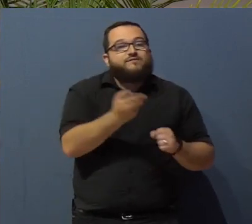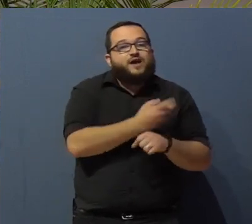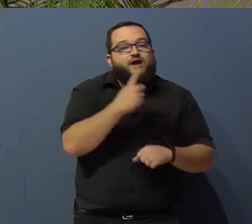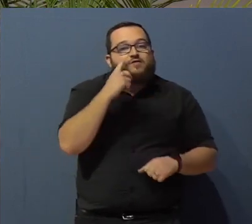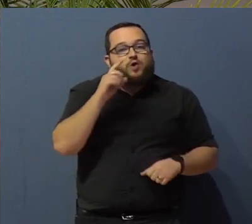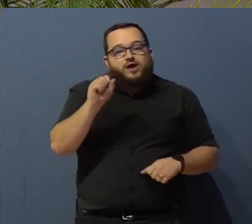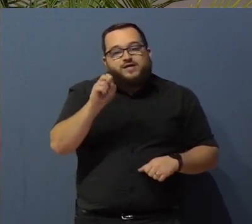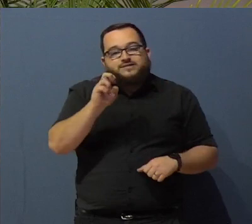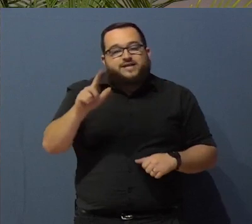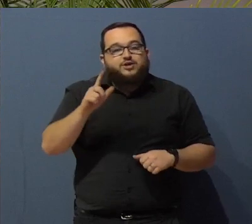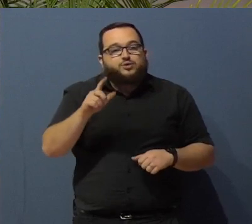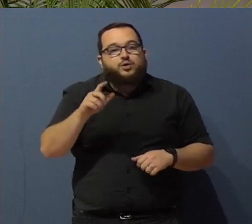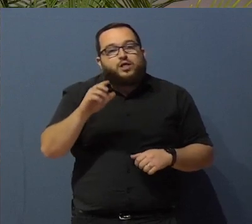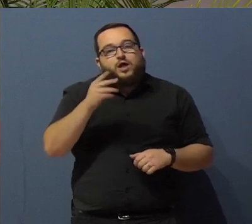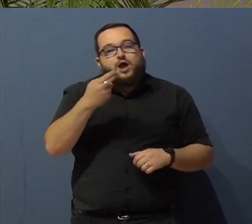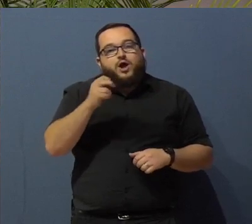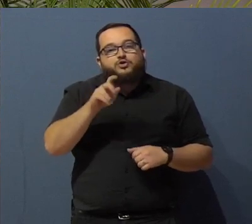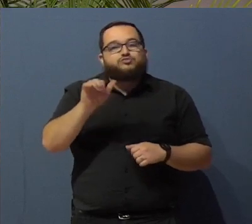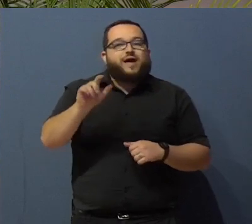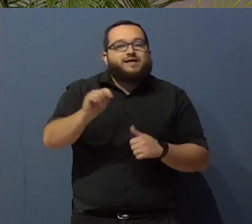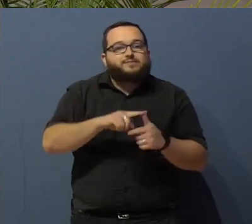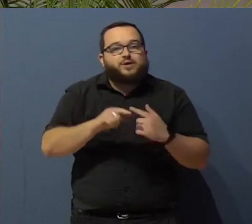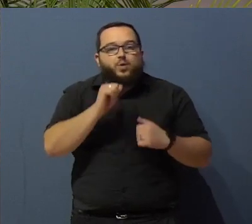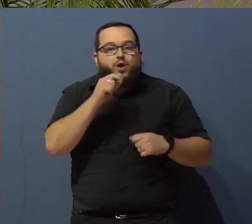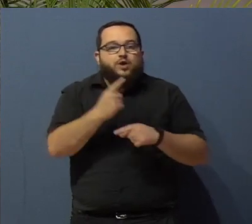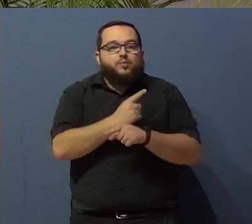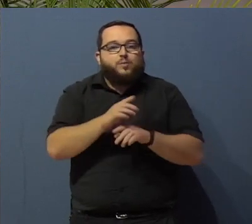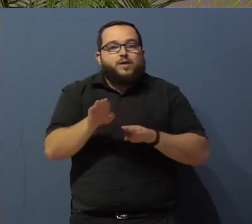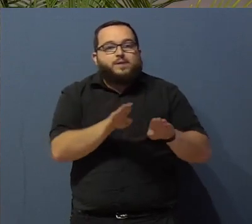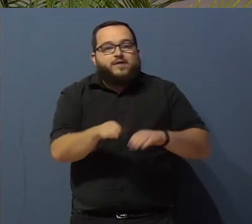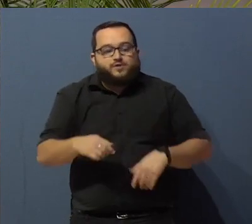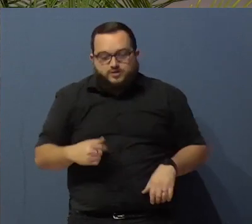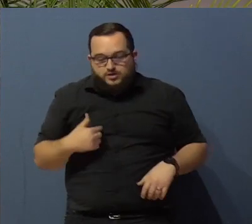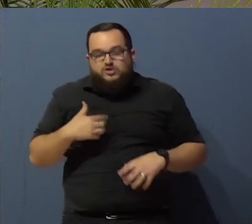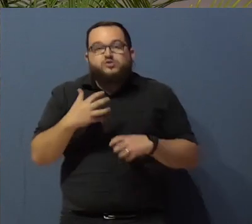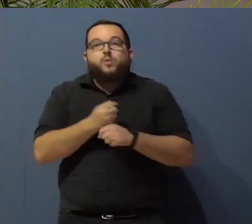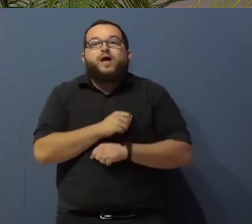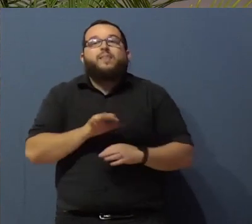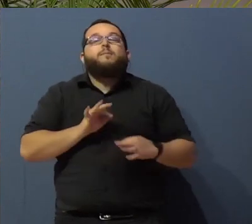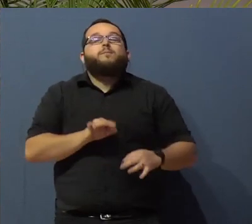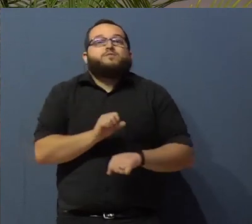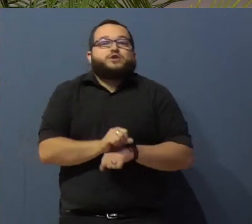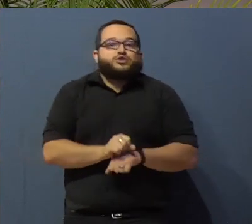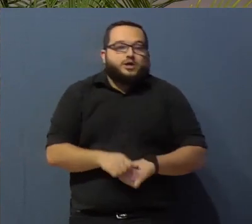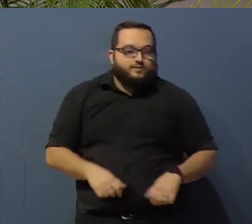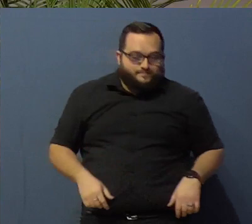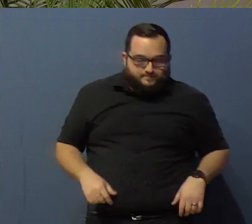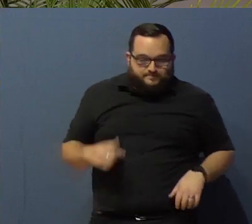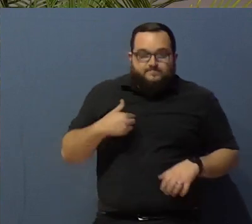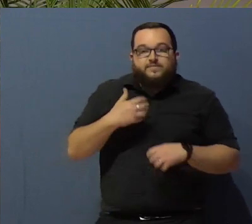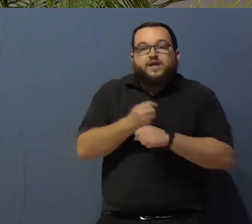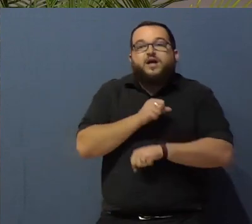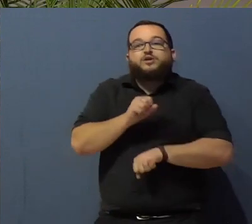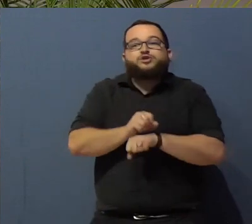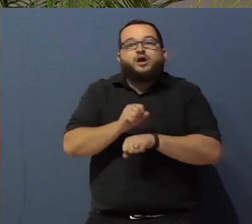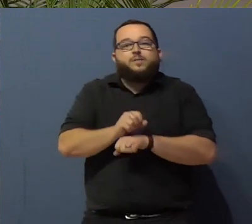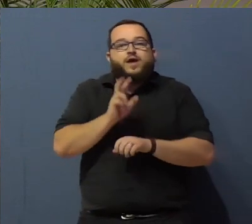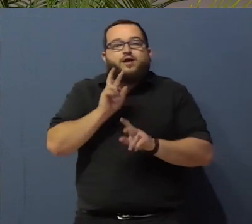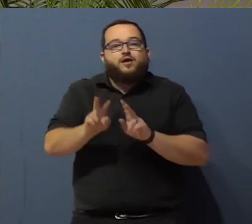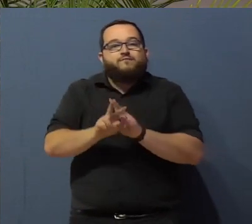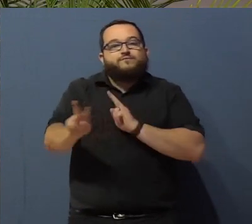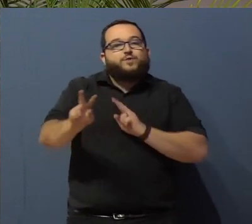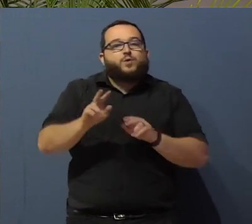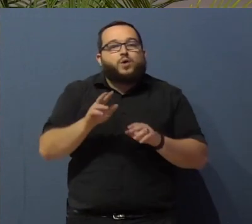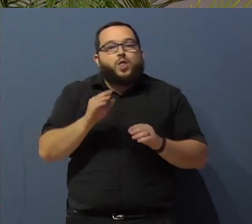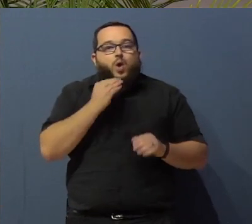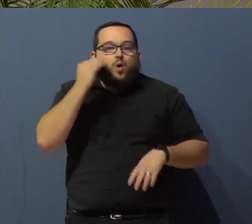harassment, I'd never get fired for inappropriate behavior, so I got the perfect job. I got a job at a funeral home. All the